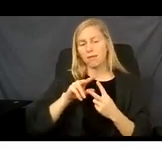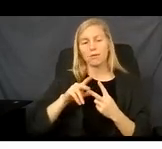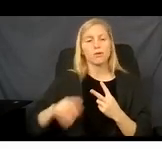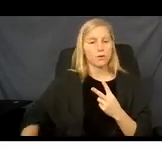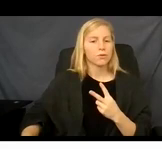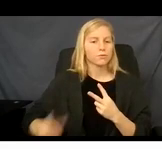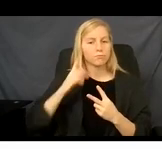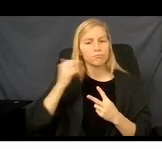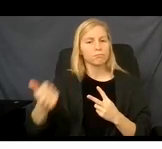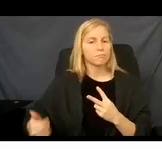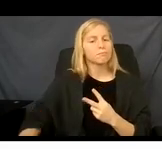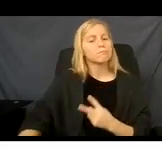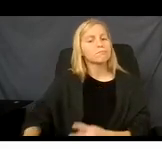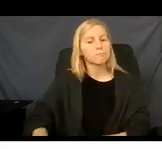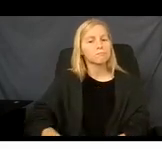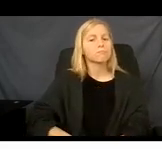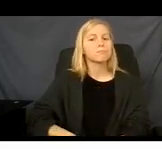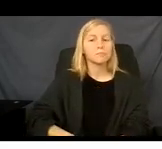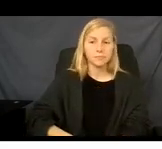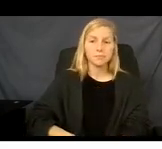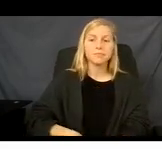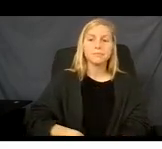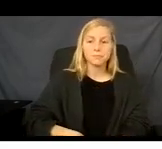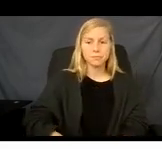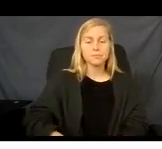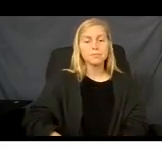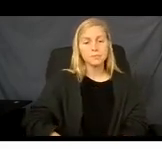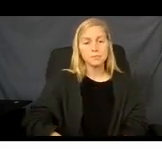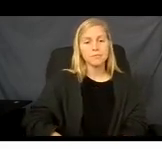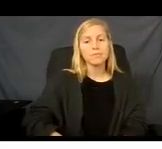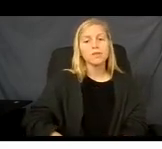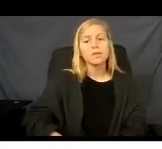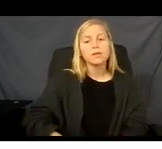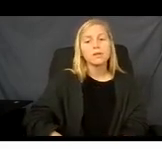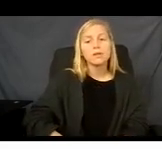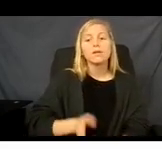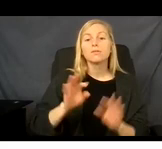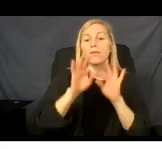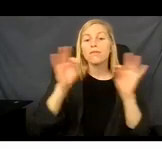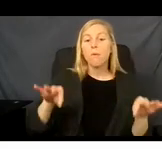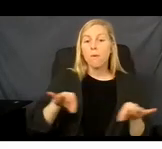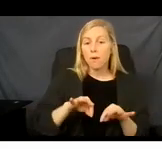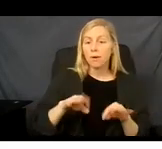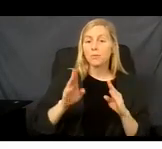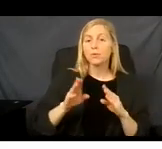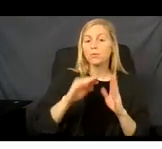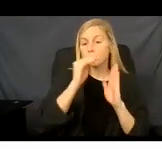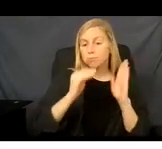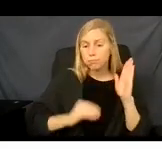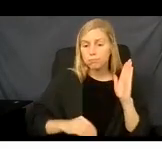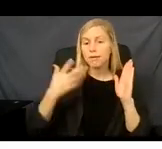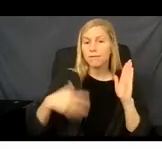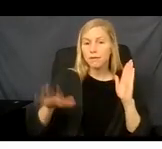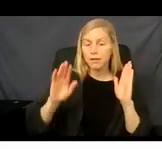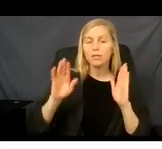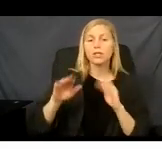also email it to you through your email address. You complete the form and submit it to your LDSS